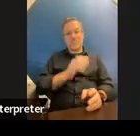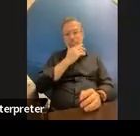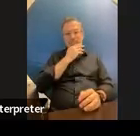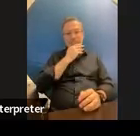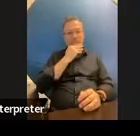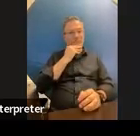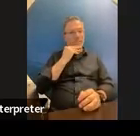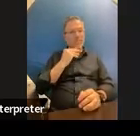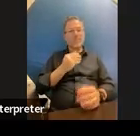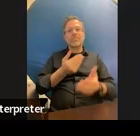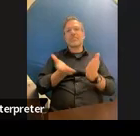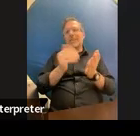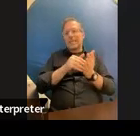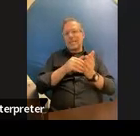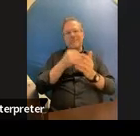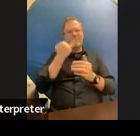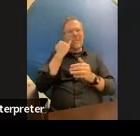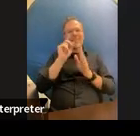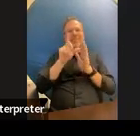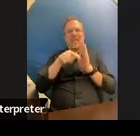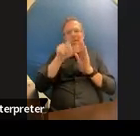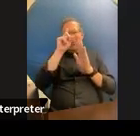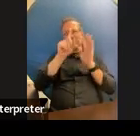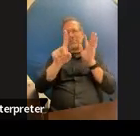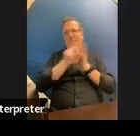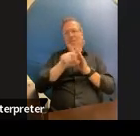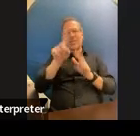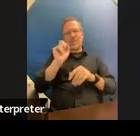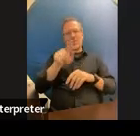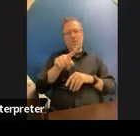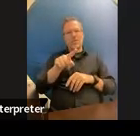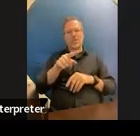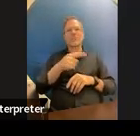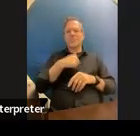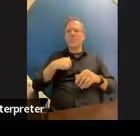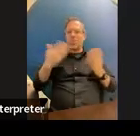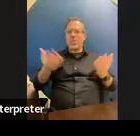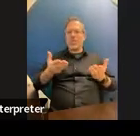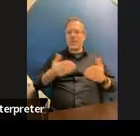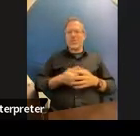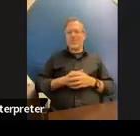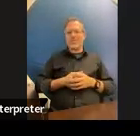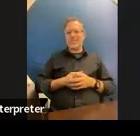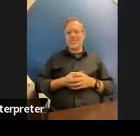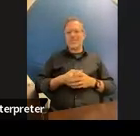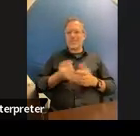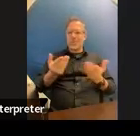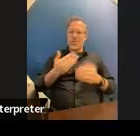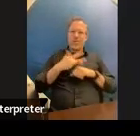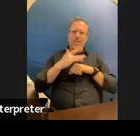and again if you think of questions later we are here available